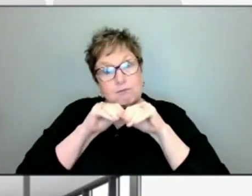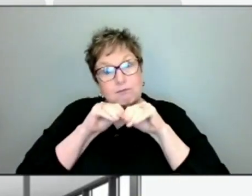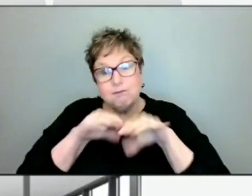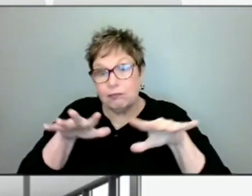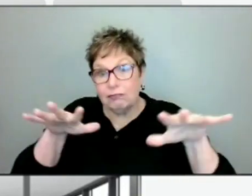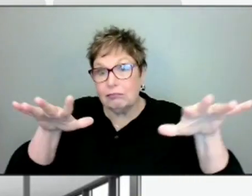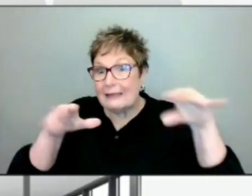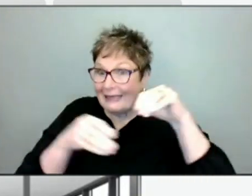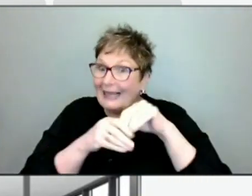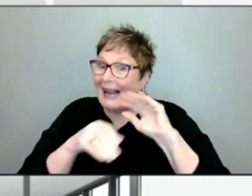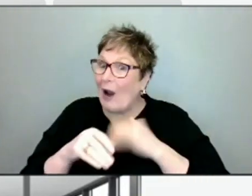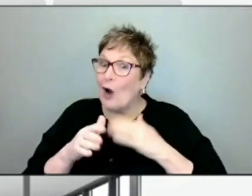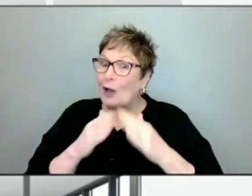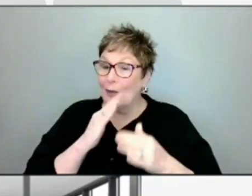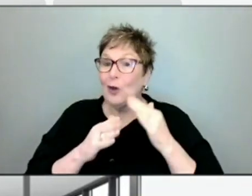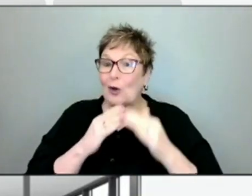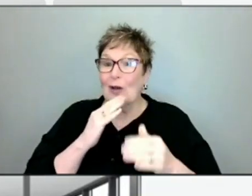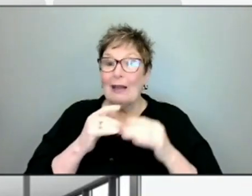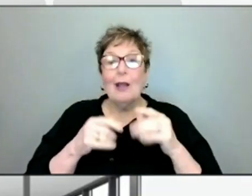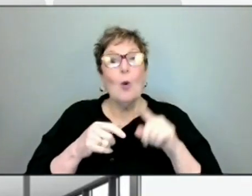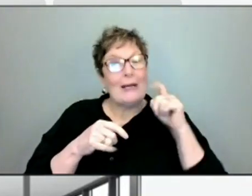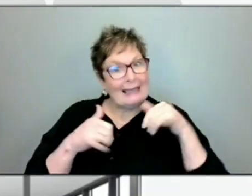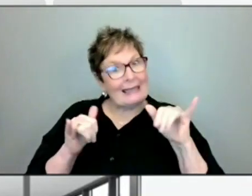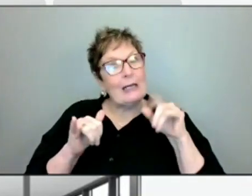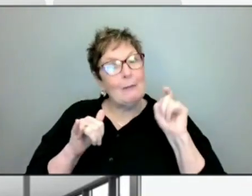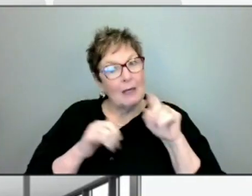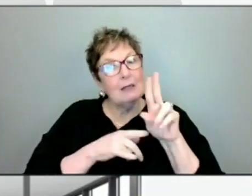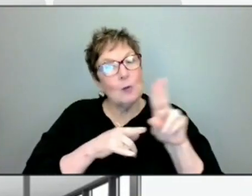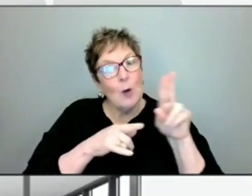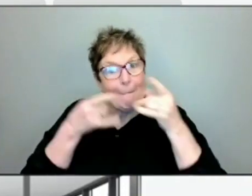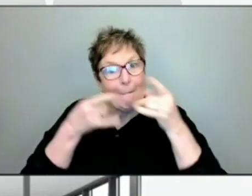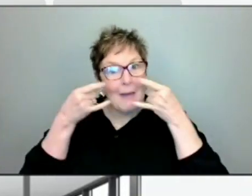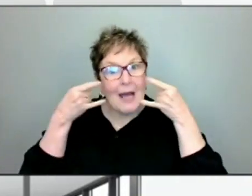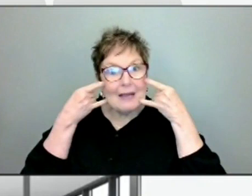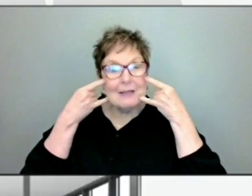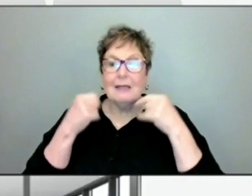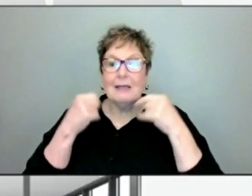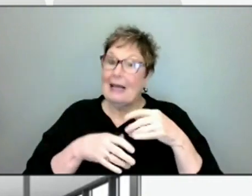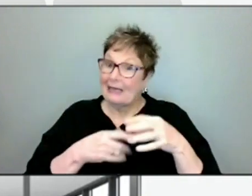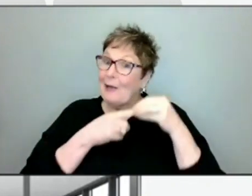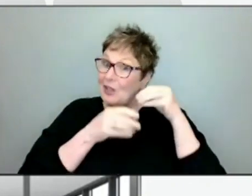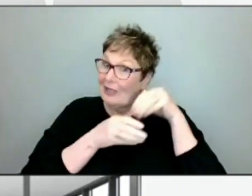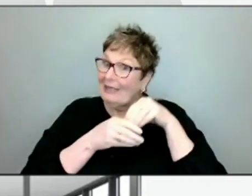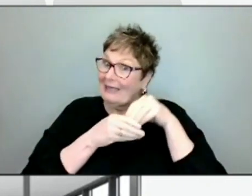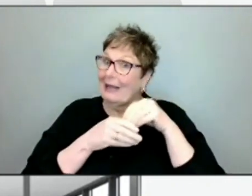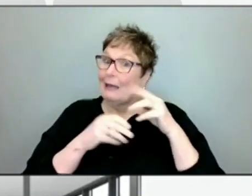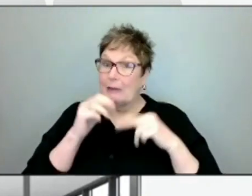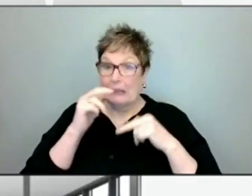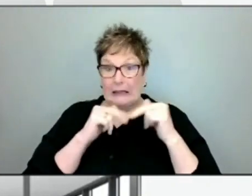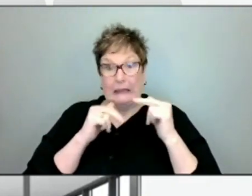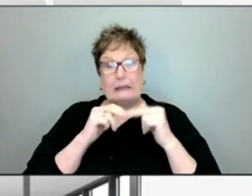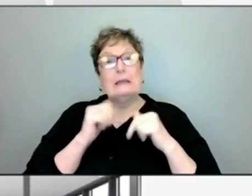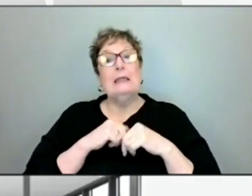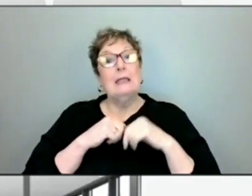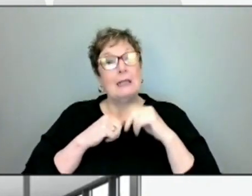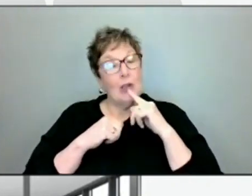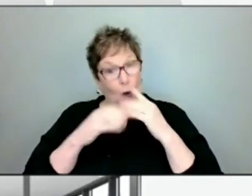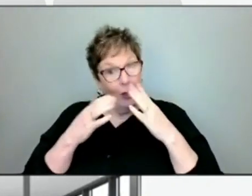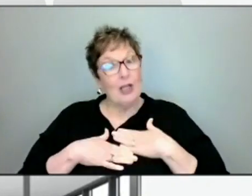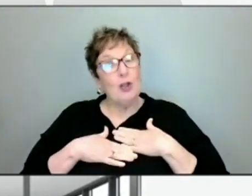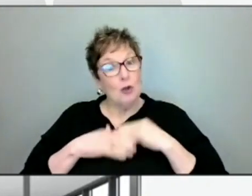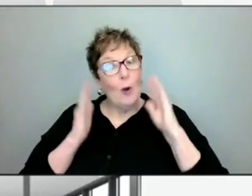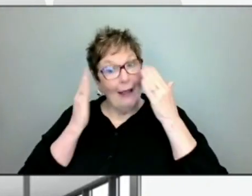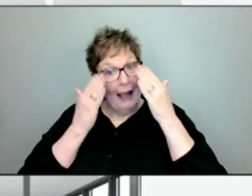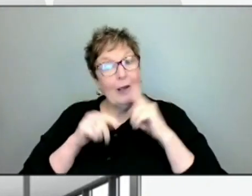virus in our community. Masking continues to be important, especially in indoor settings. So enjoy Halloween, but do it